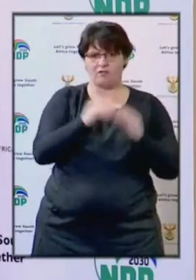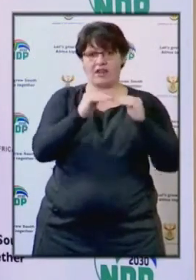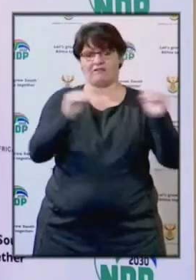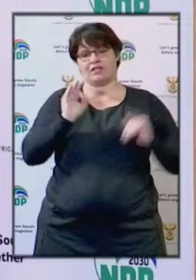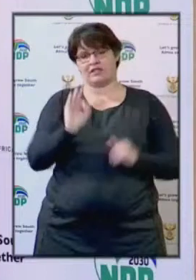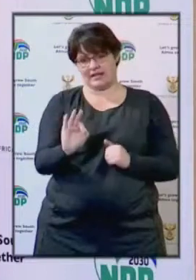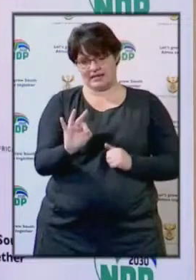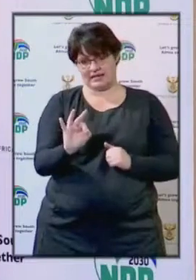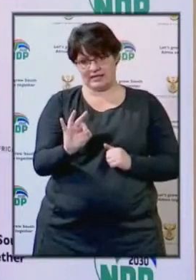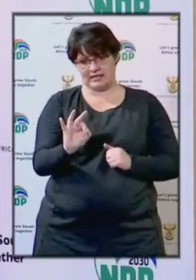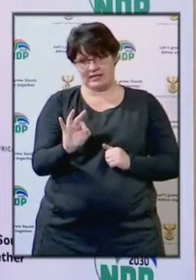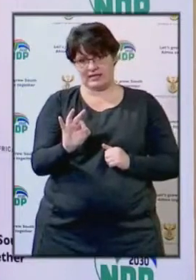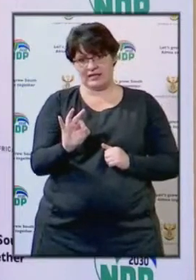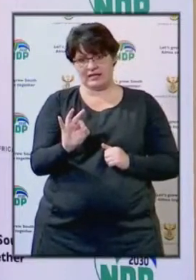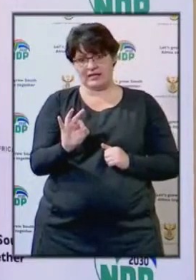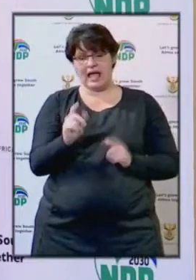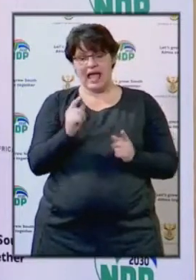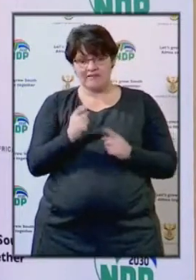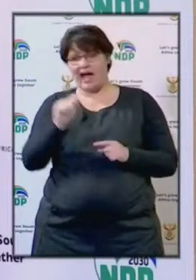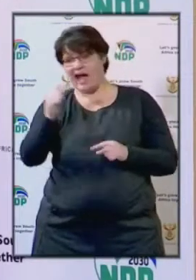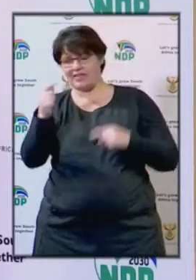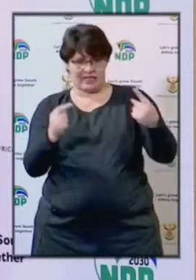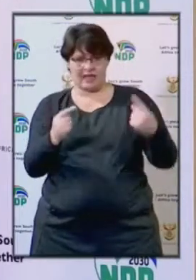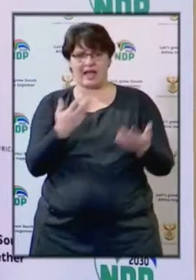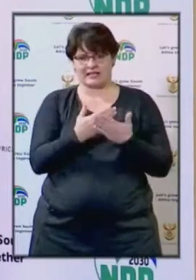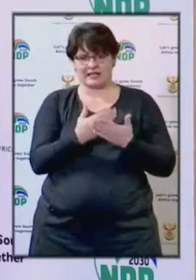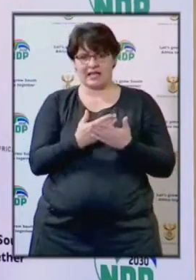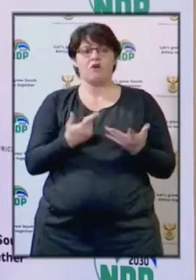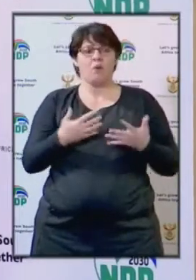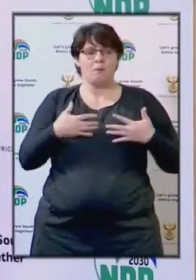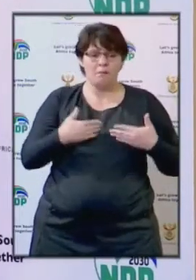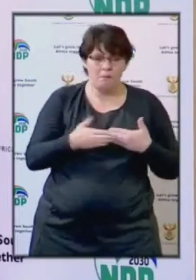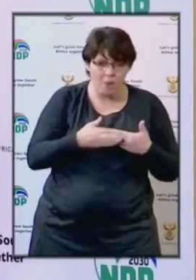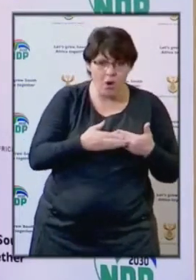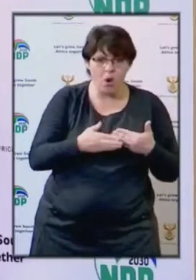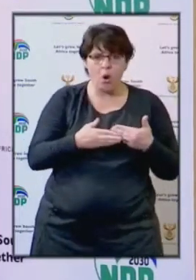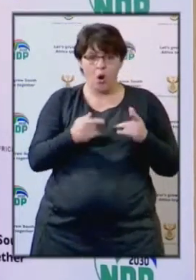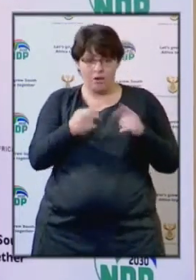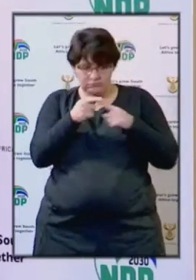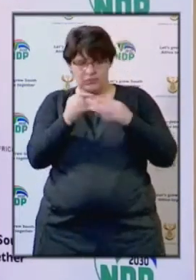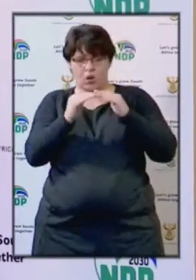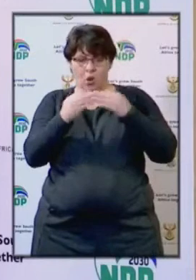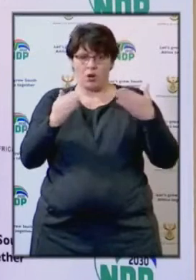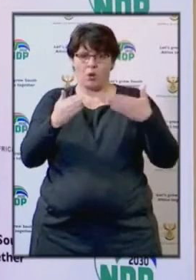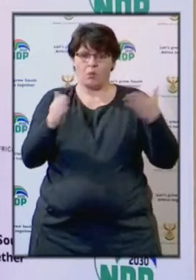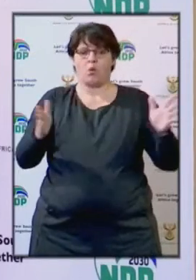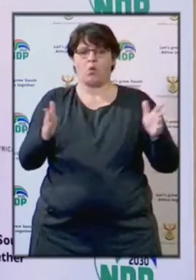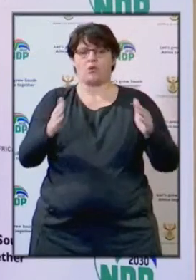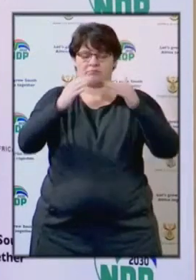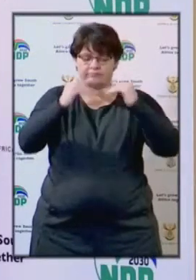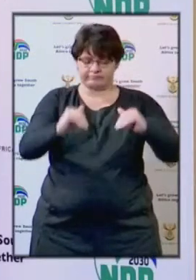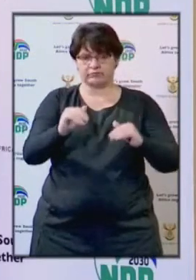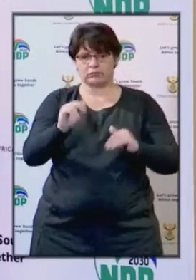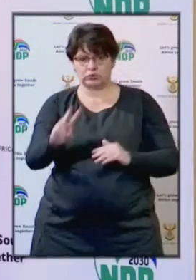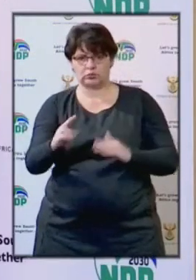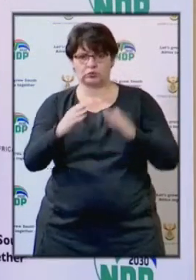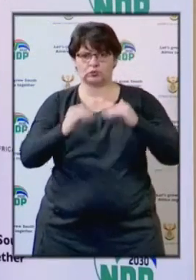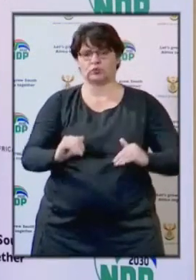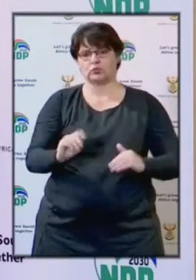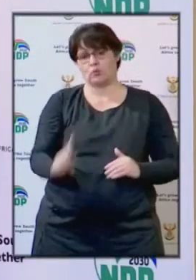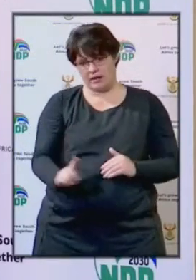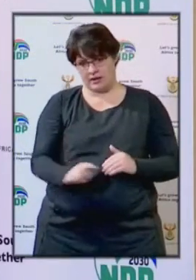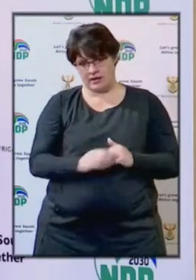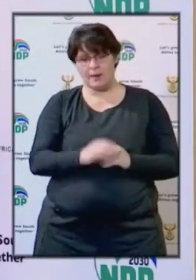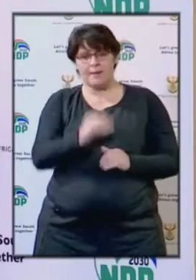level 3 if others would be able to say, the more as we work and towards level 2 and level 1. This means that our sector still